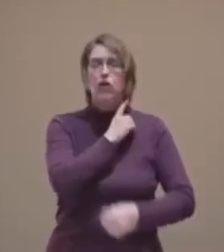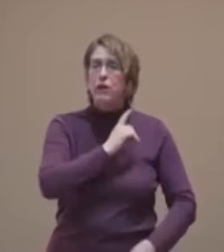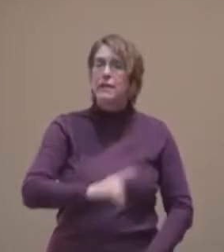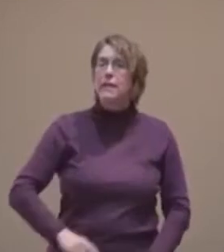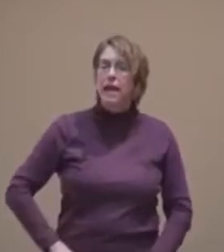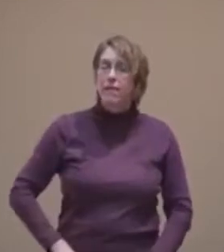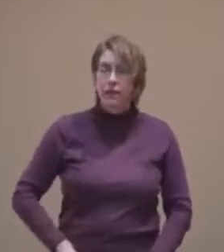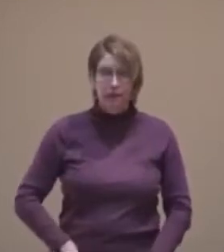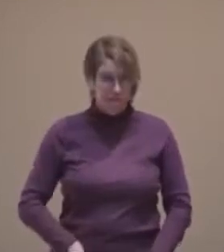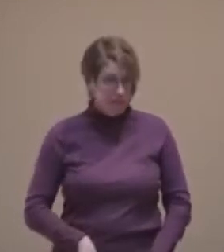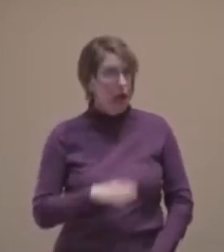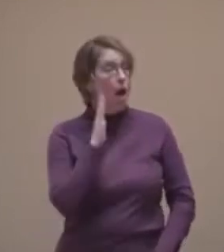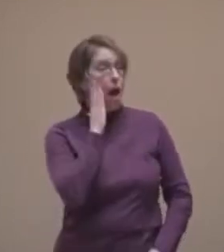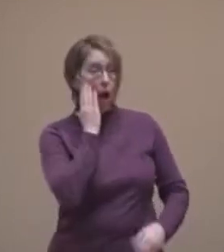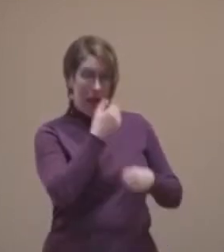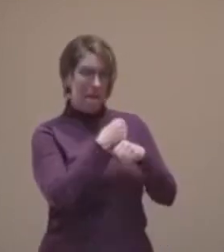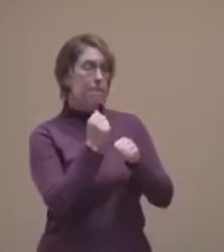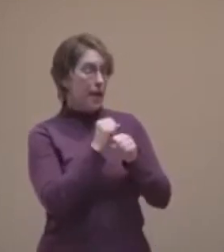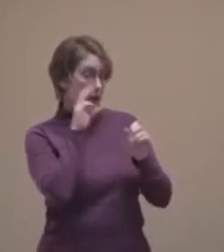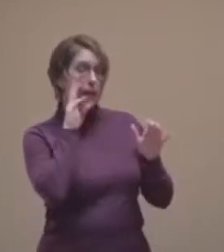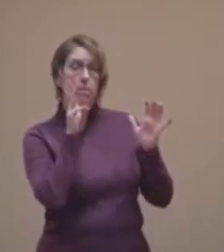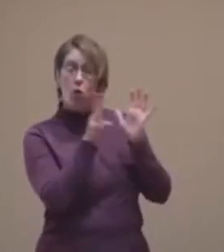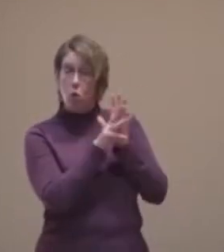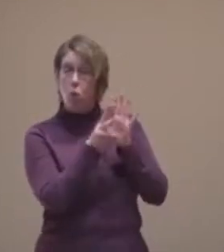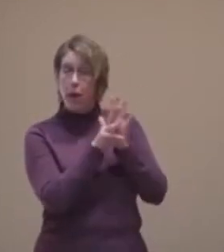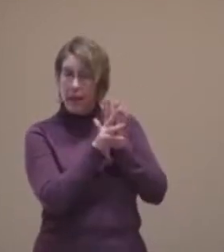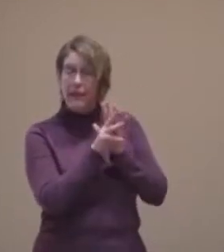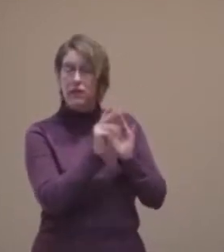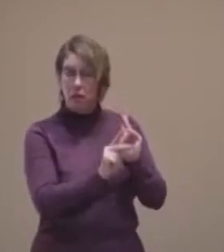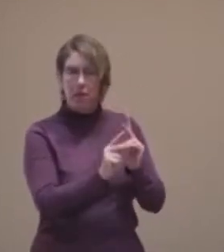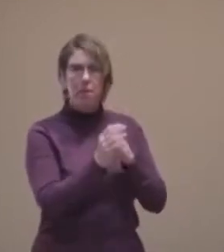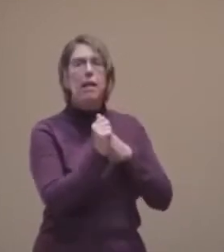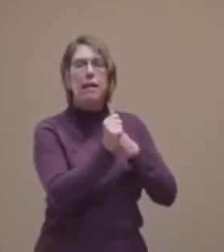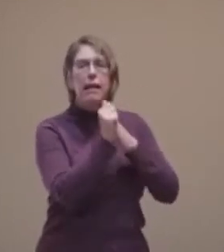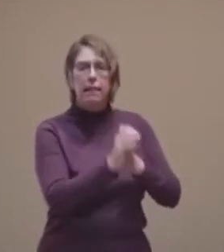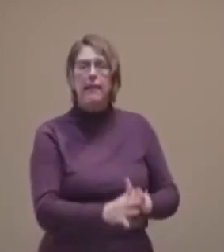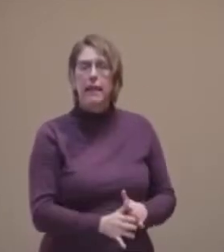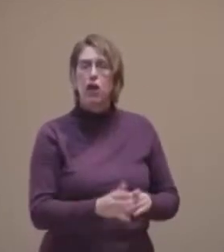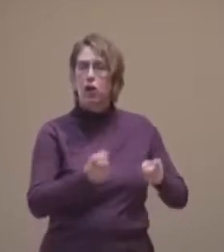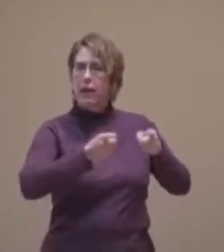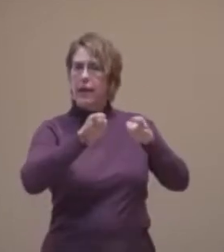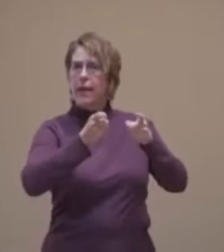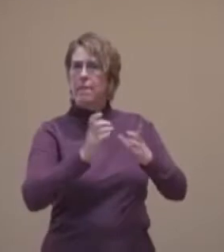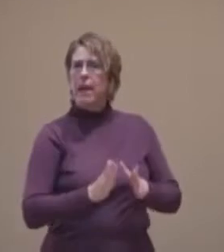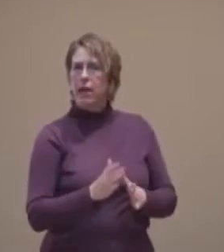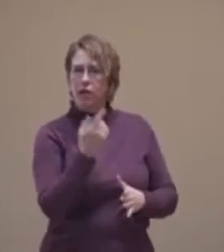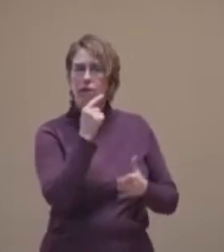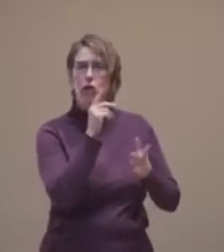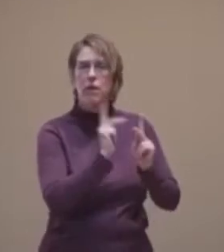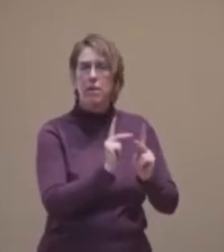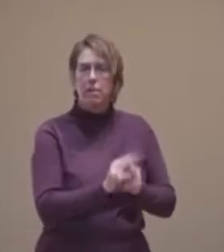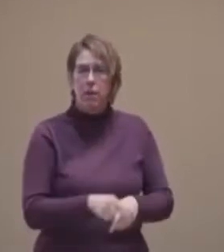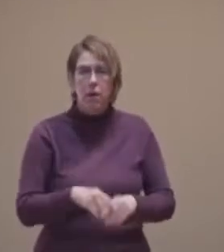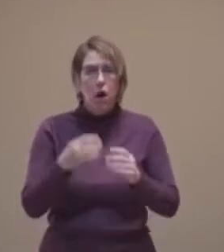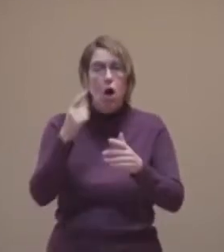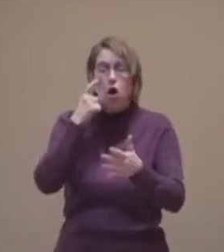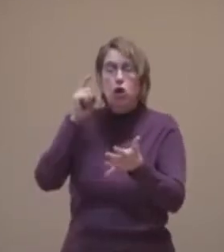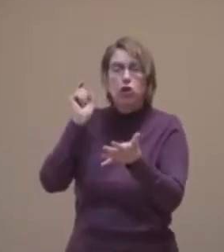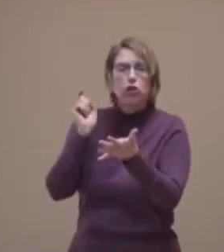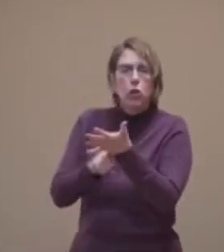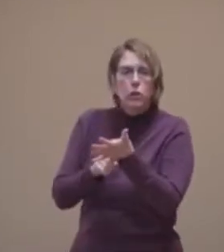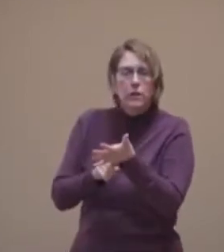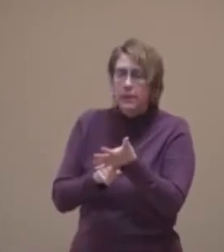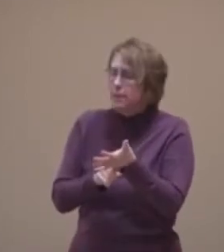See, I made him a witness to the peoples, a leader and commander for the peoples. See, you shall call